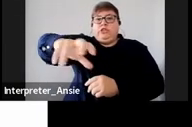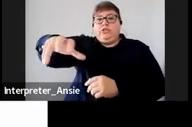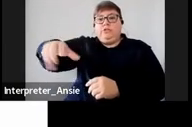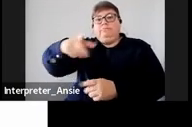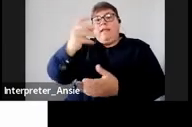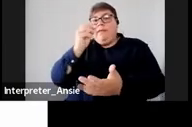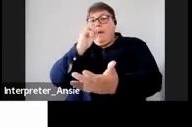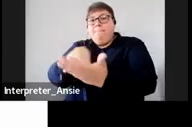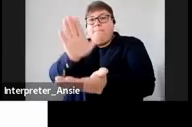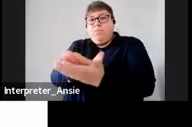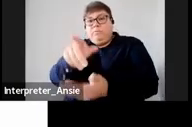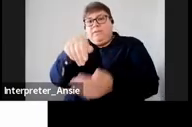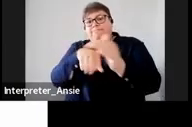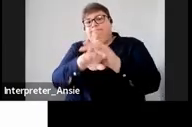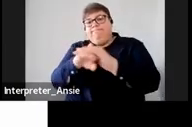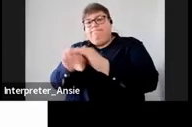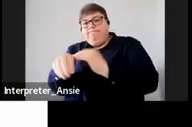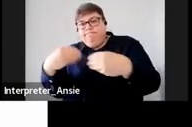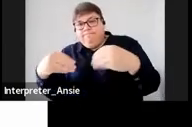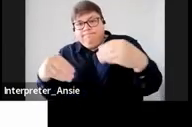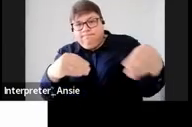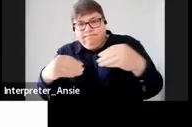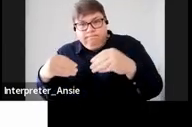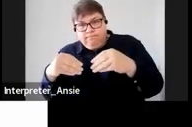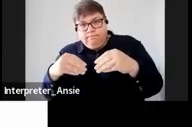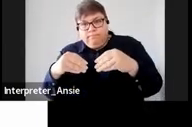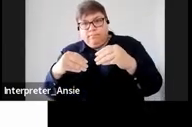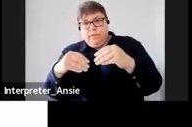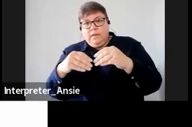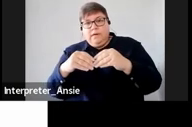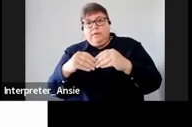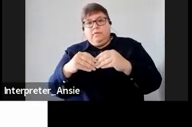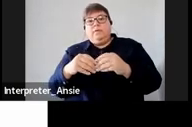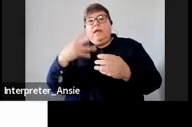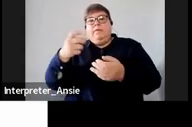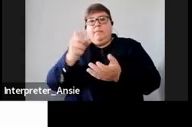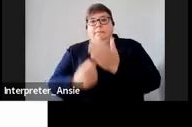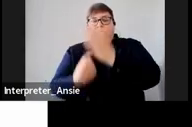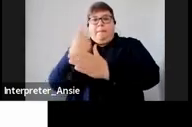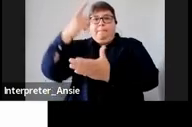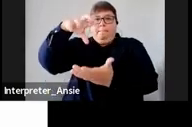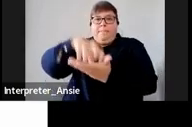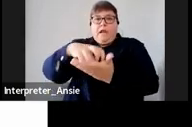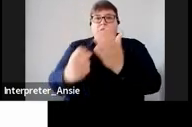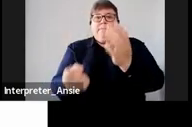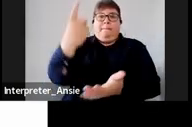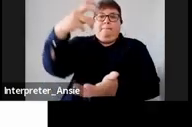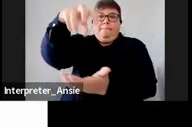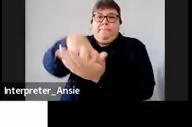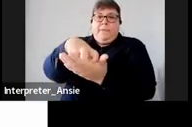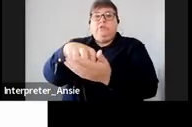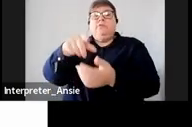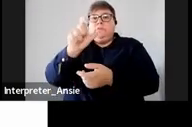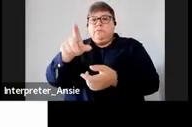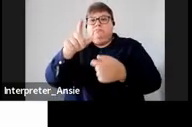we also just introduced the pop-up branches in certain malls where you can go to Sars website and